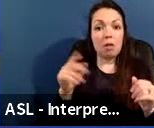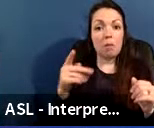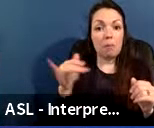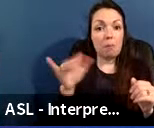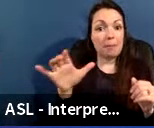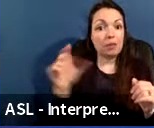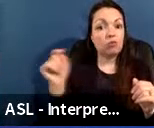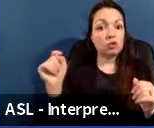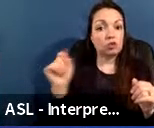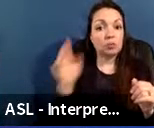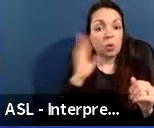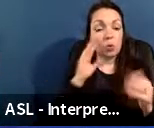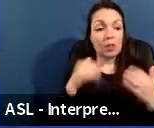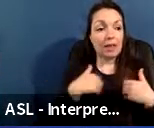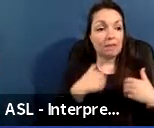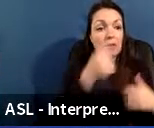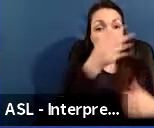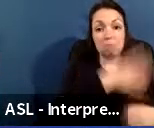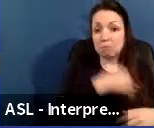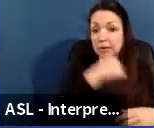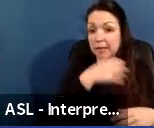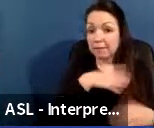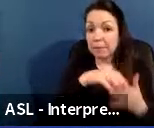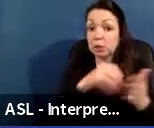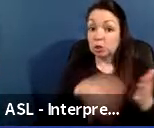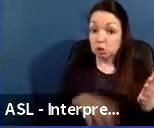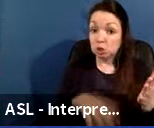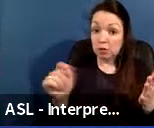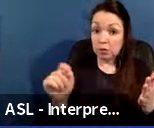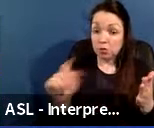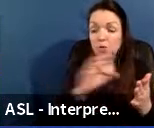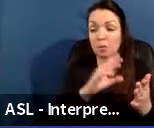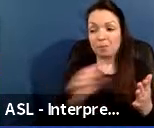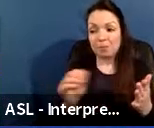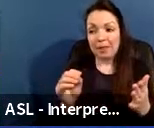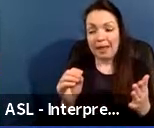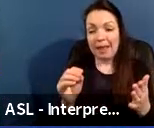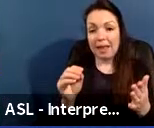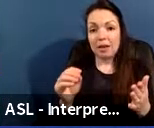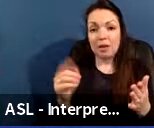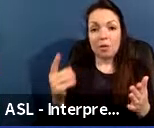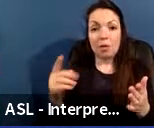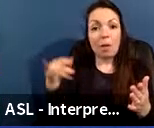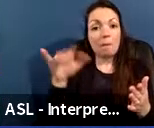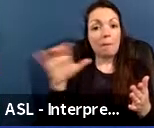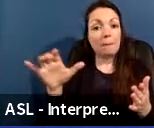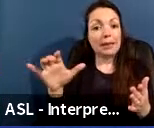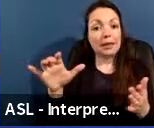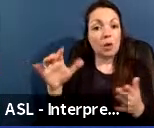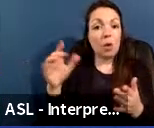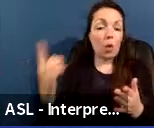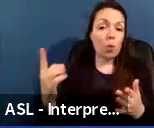and female student restroom and one public or student unisex restroom.